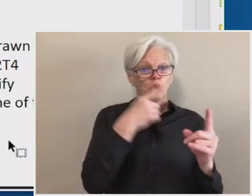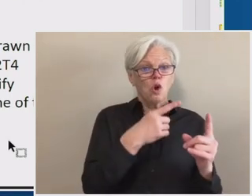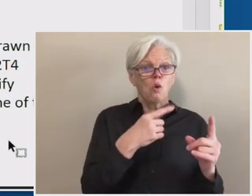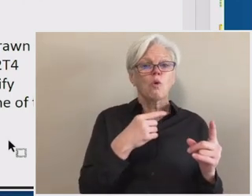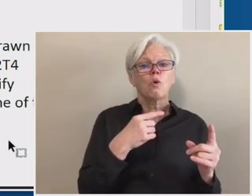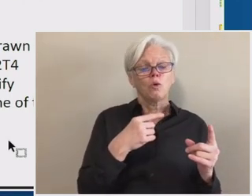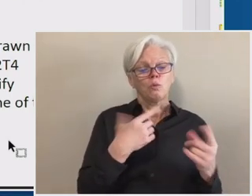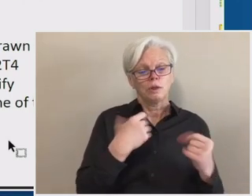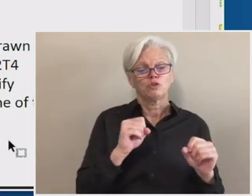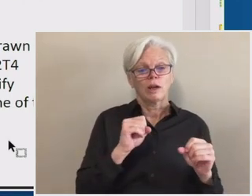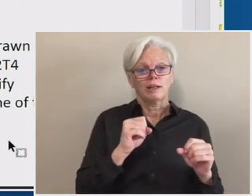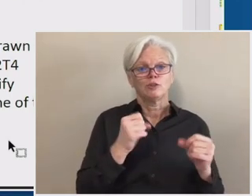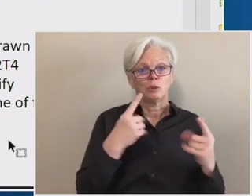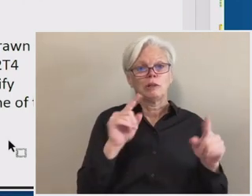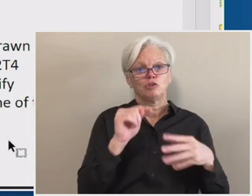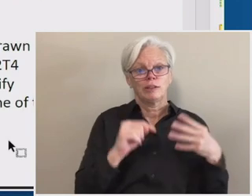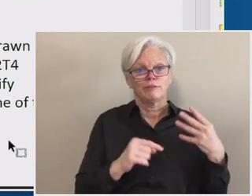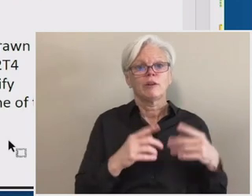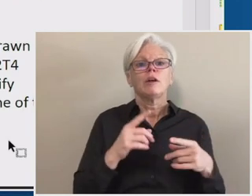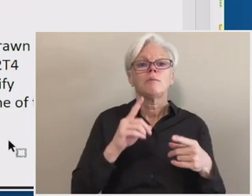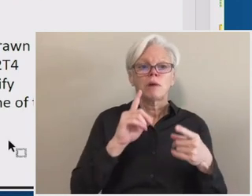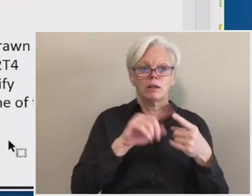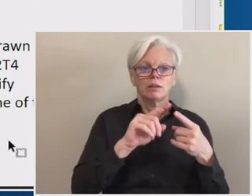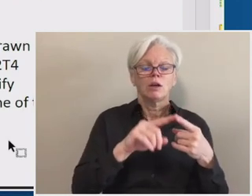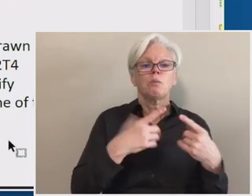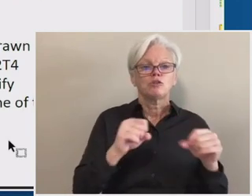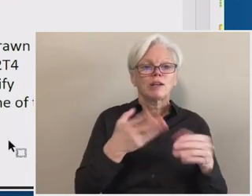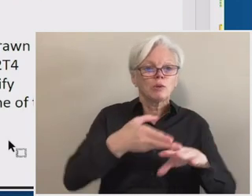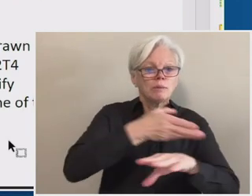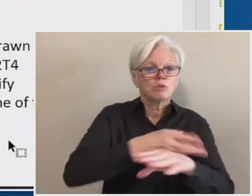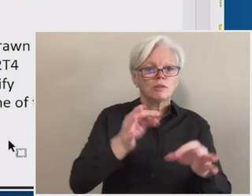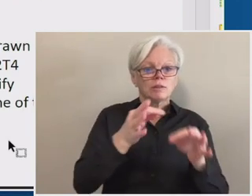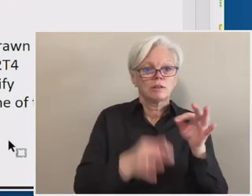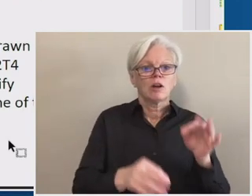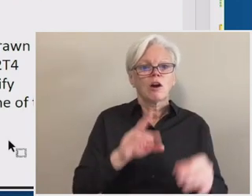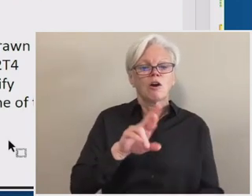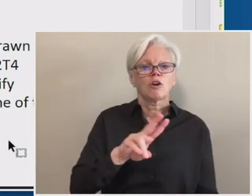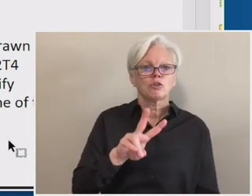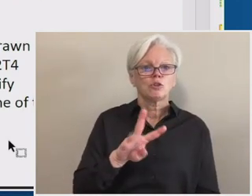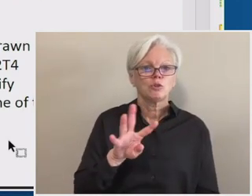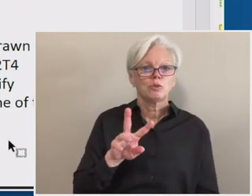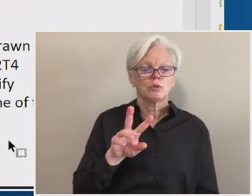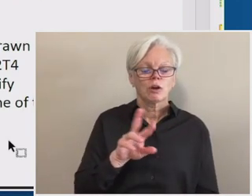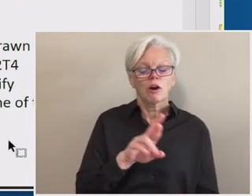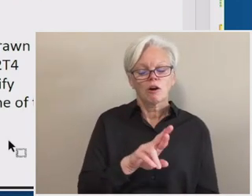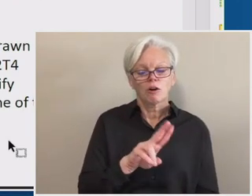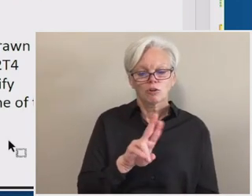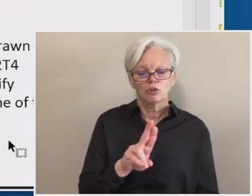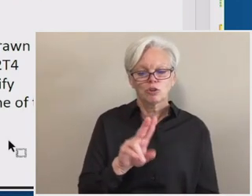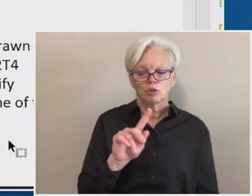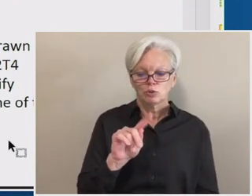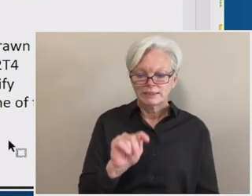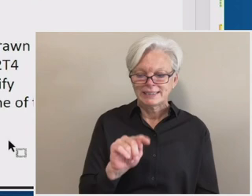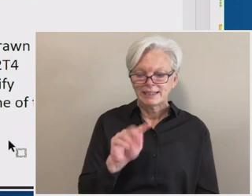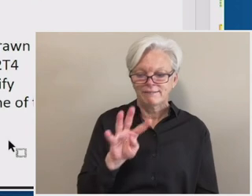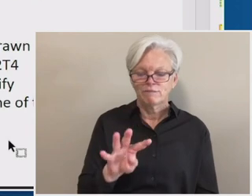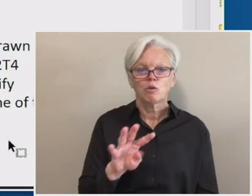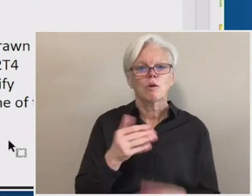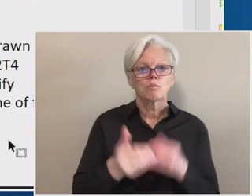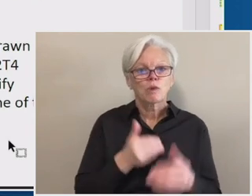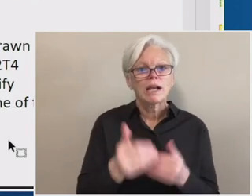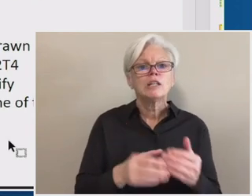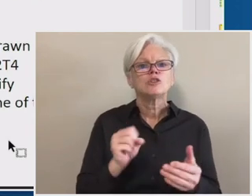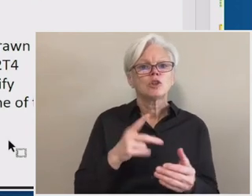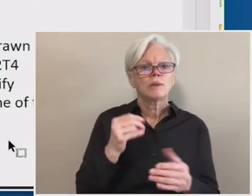uh, improve, uh, and simplify the R2-T4 process, uh, to make it easier for institutions to understand the